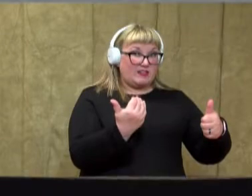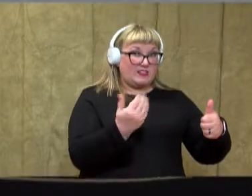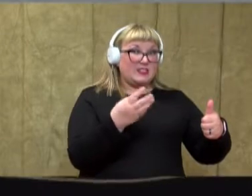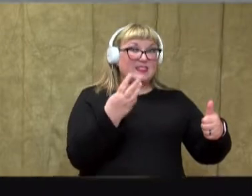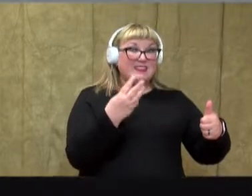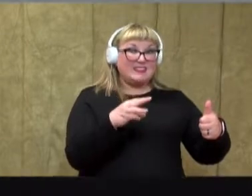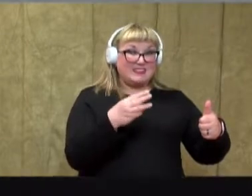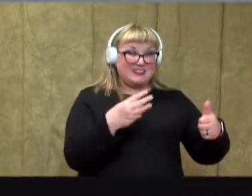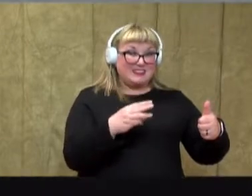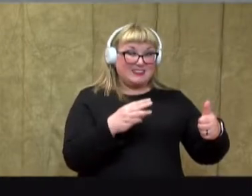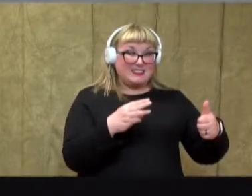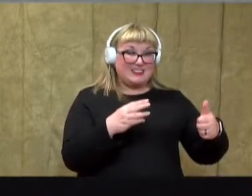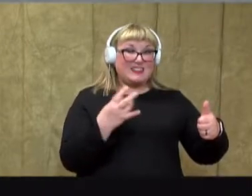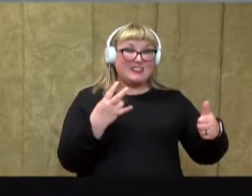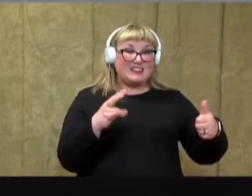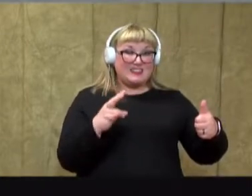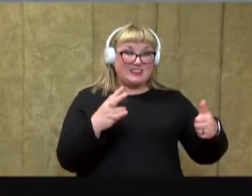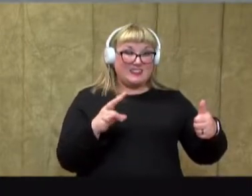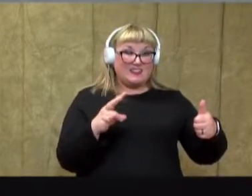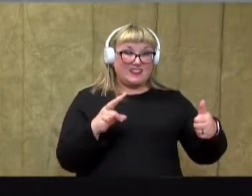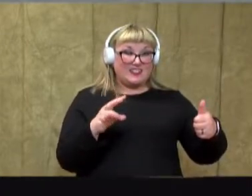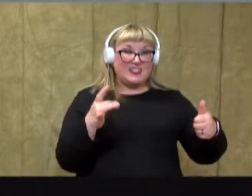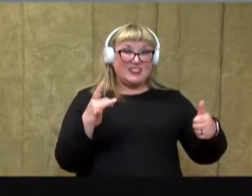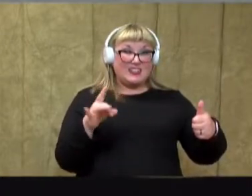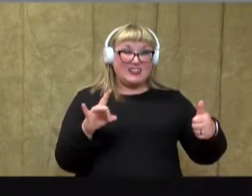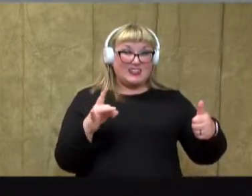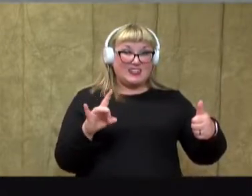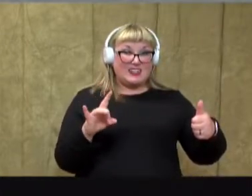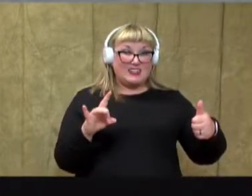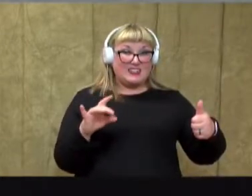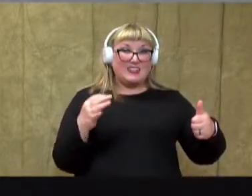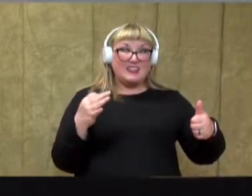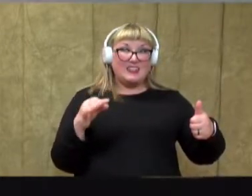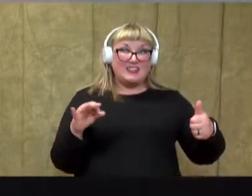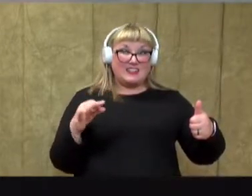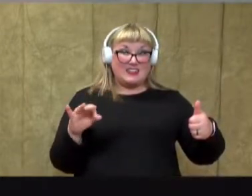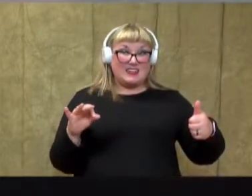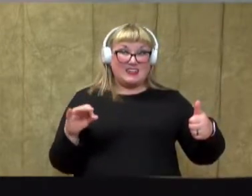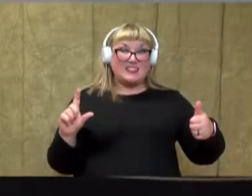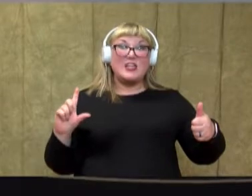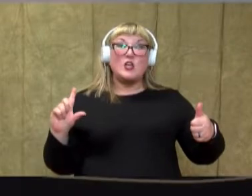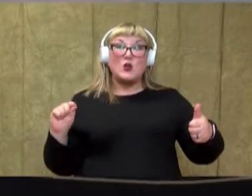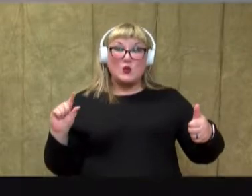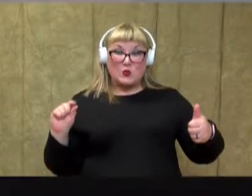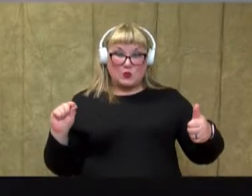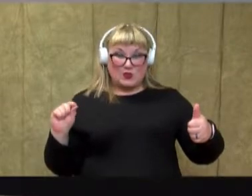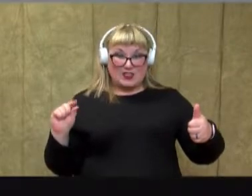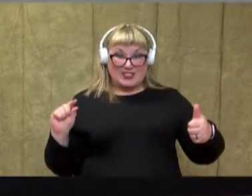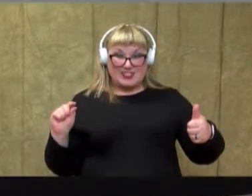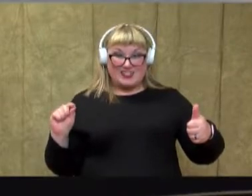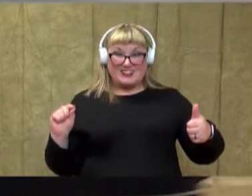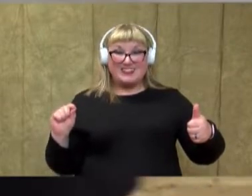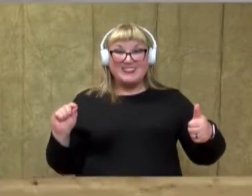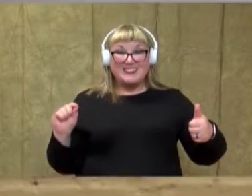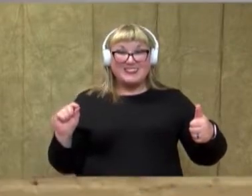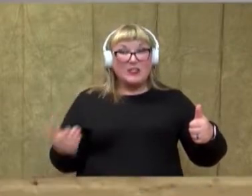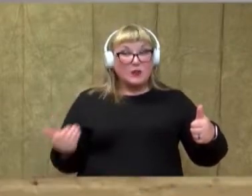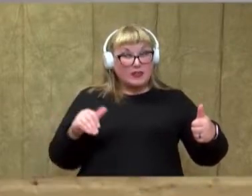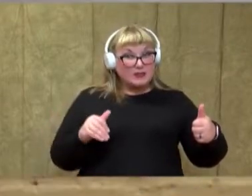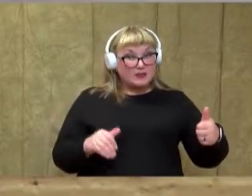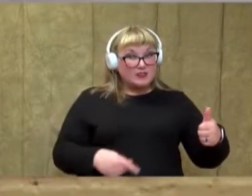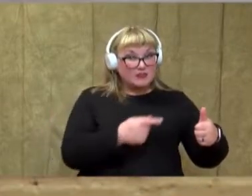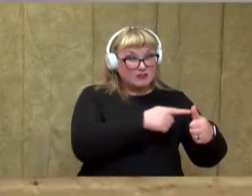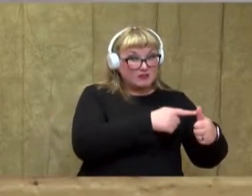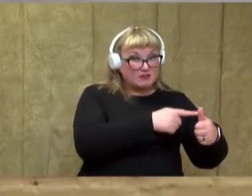15, 16, 17, 18, 19, 20. Recount.